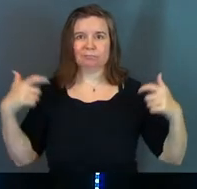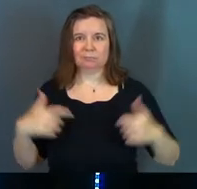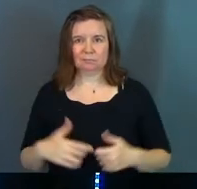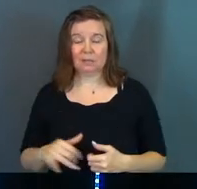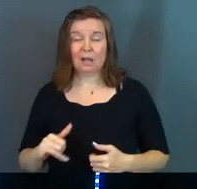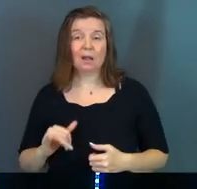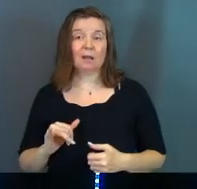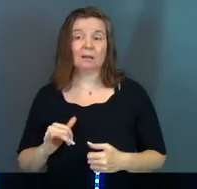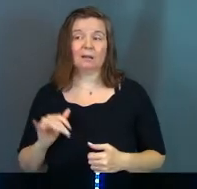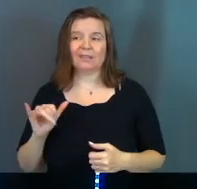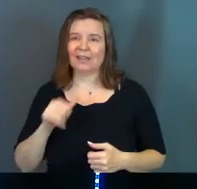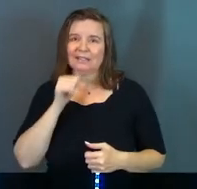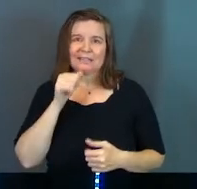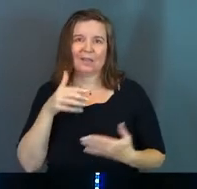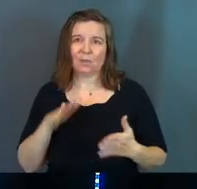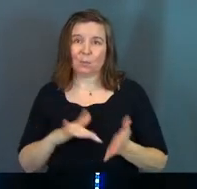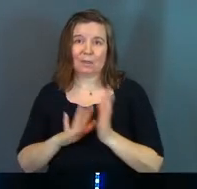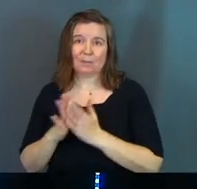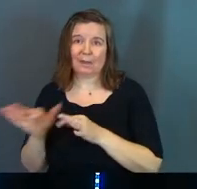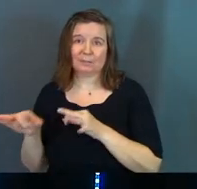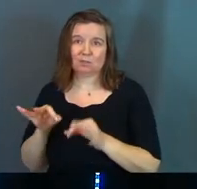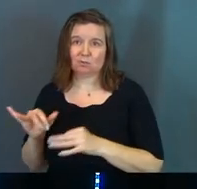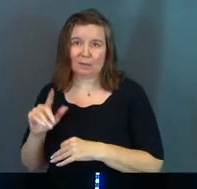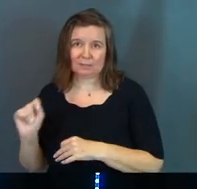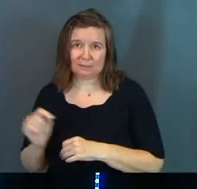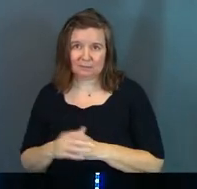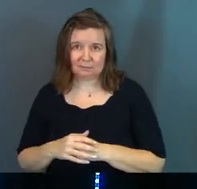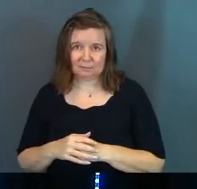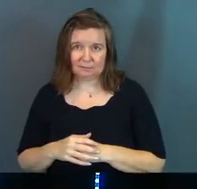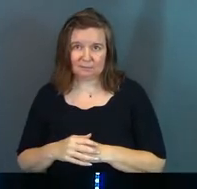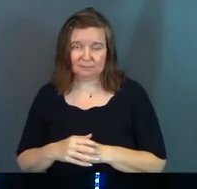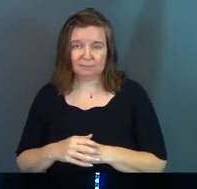And like, and that's not the way that the Bible describes it.